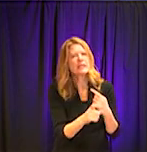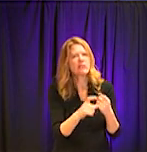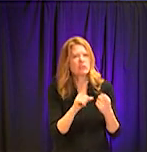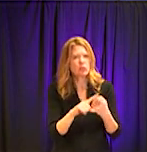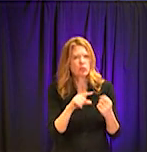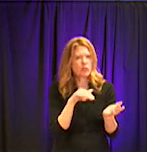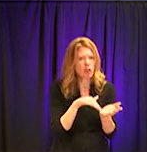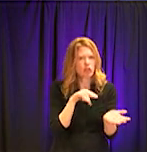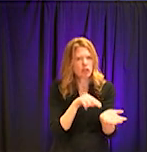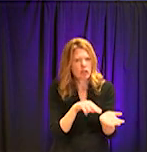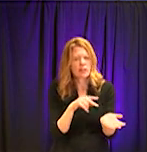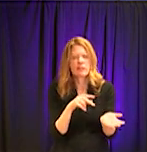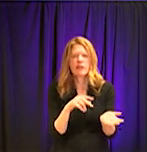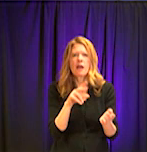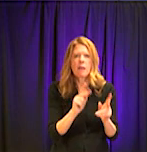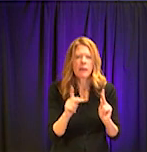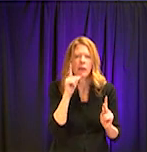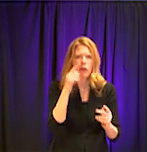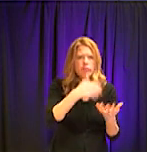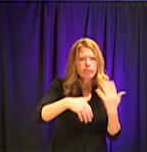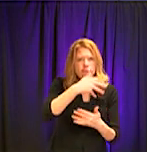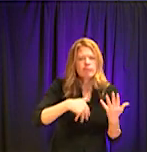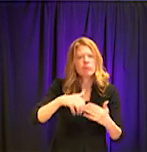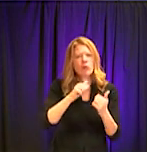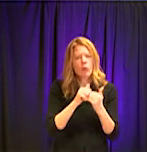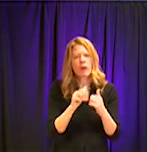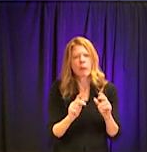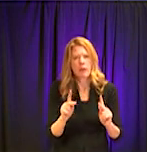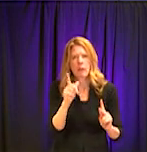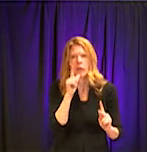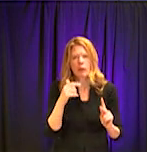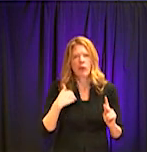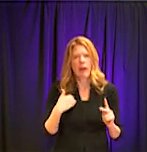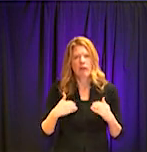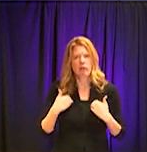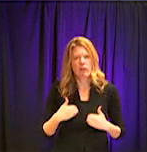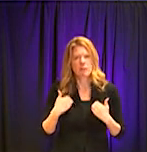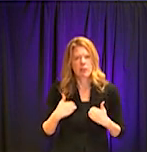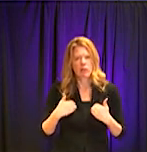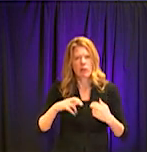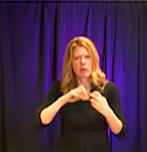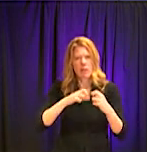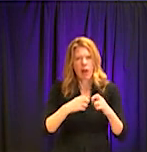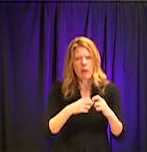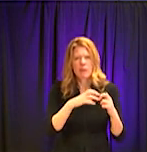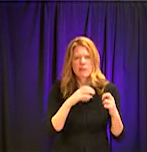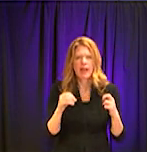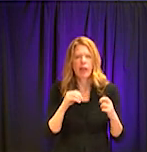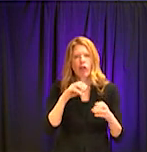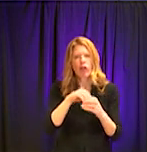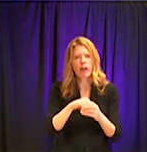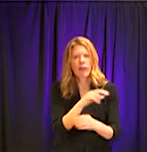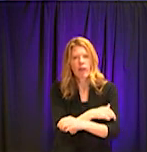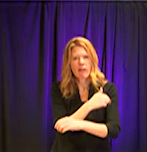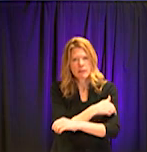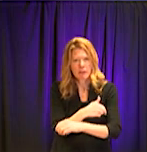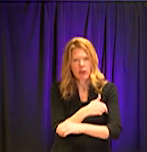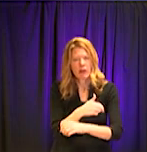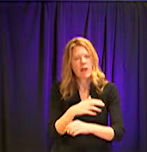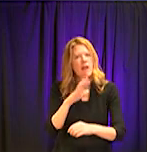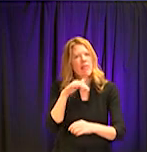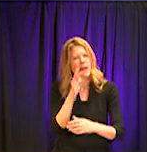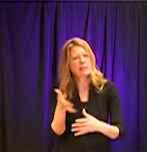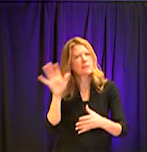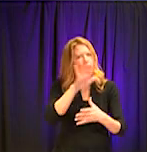in dire need of them, including the emergency responders that are going out in the field to do some of these procedures is really paramount. And that's